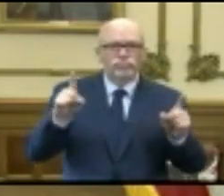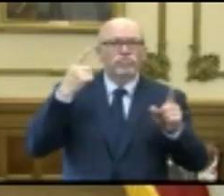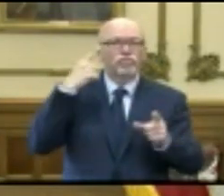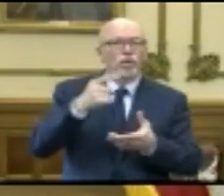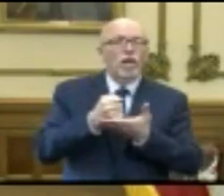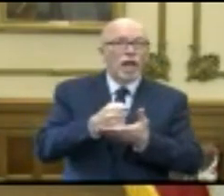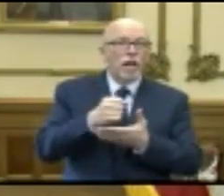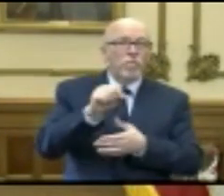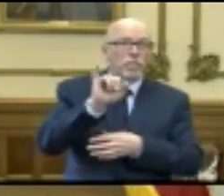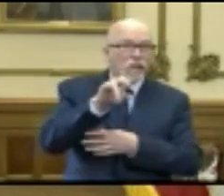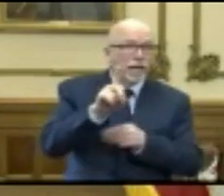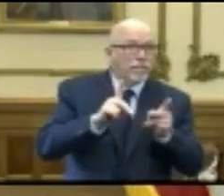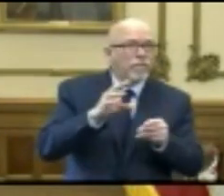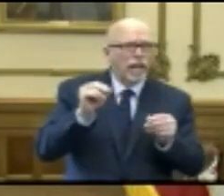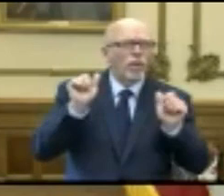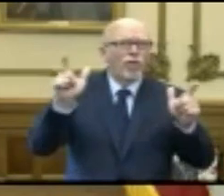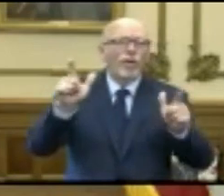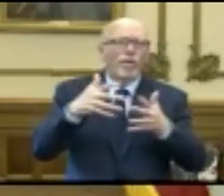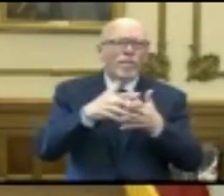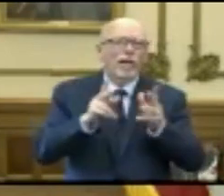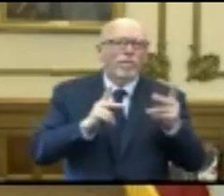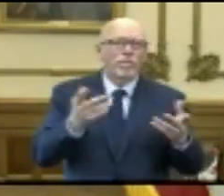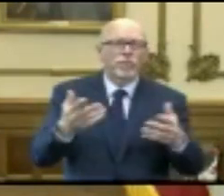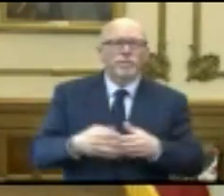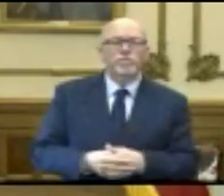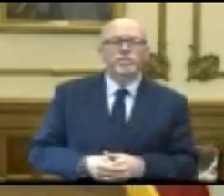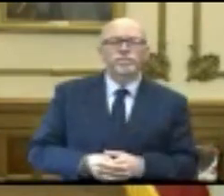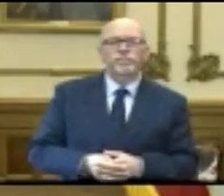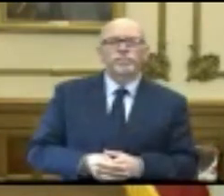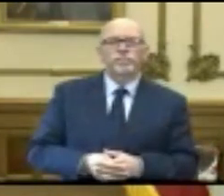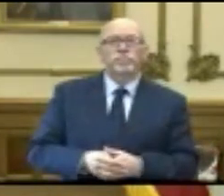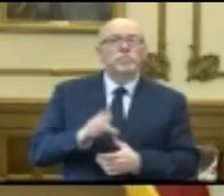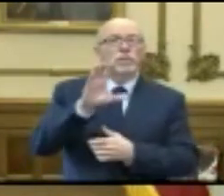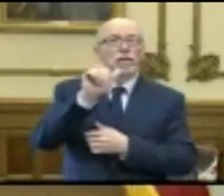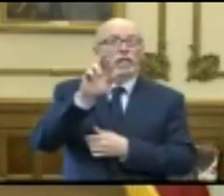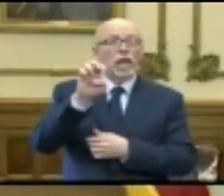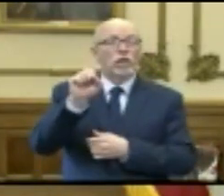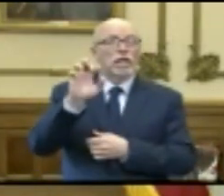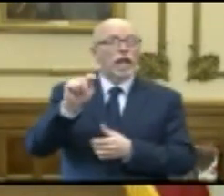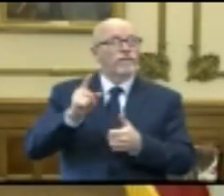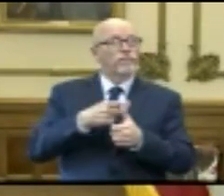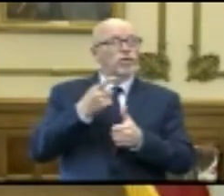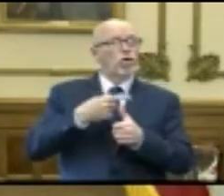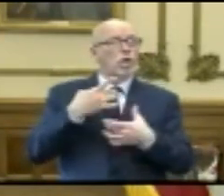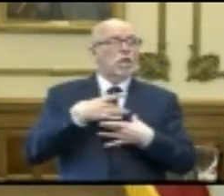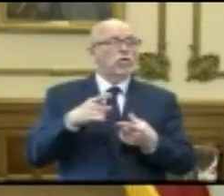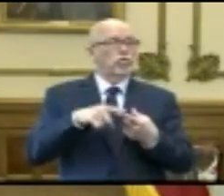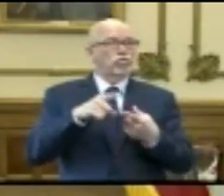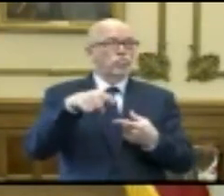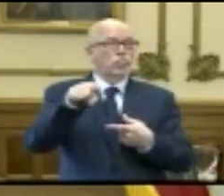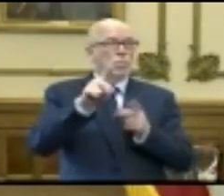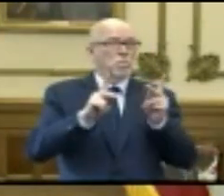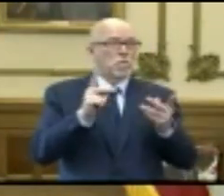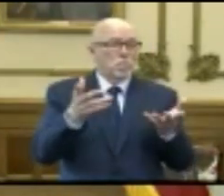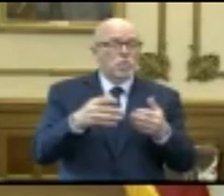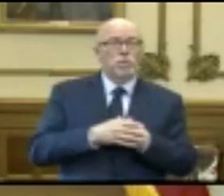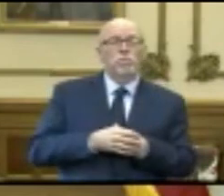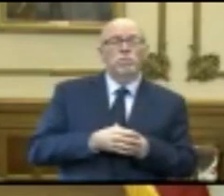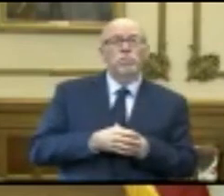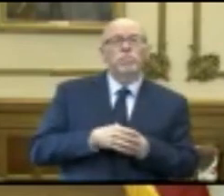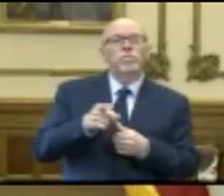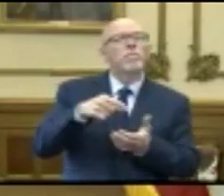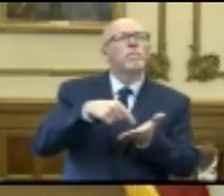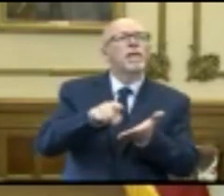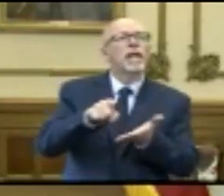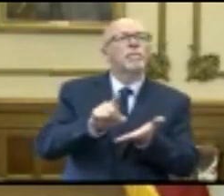and other Americans. So the first aspect of this package that will be of interest to Hoosier households are